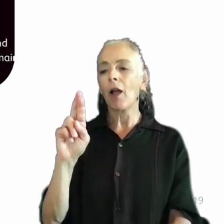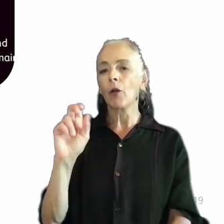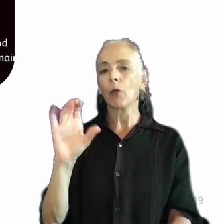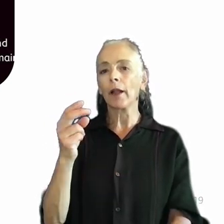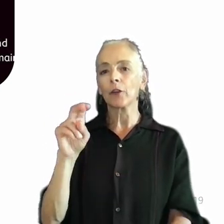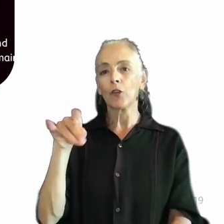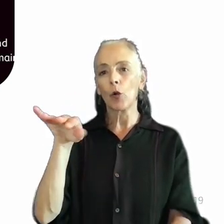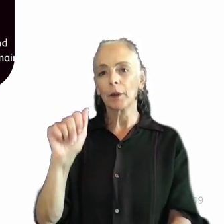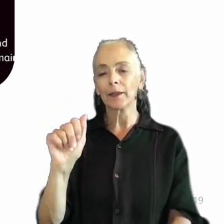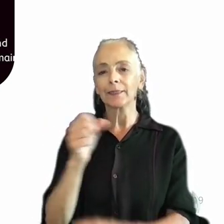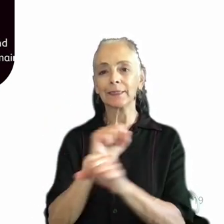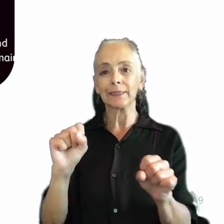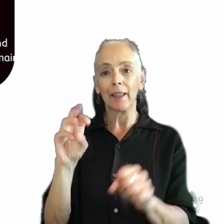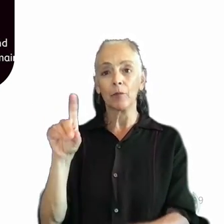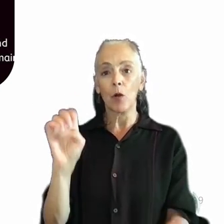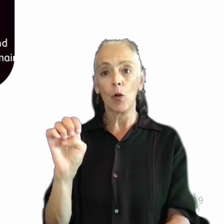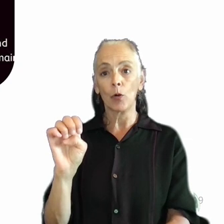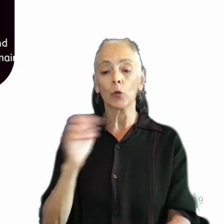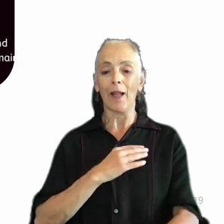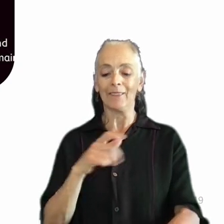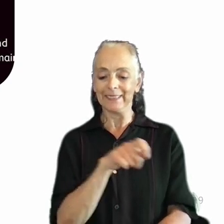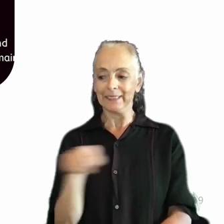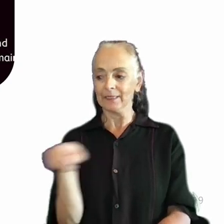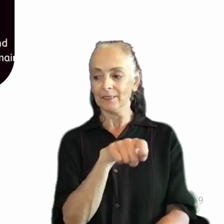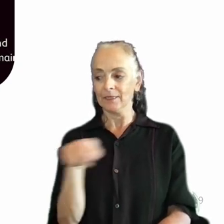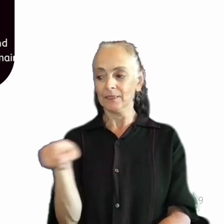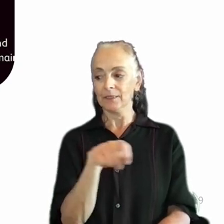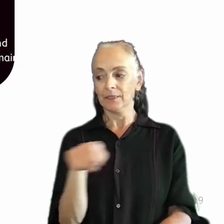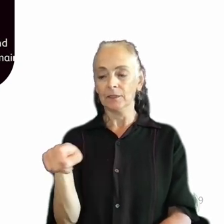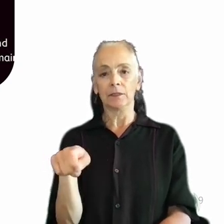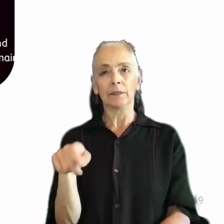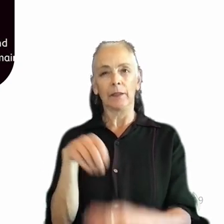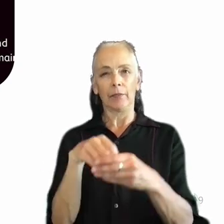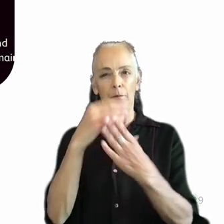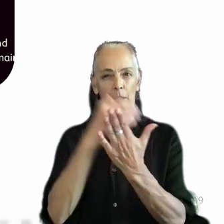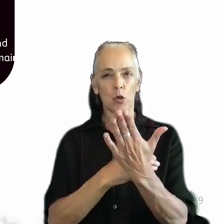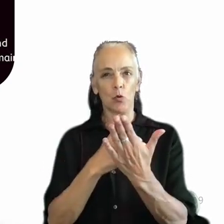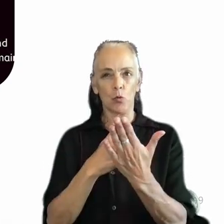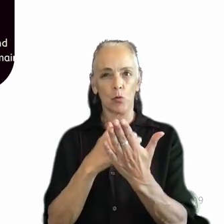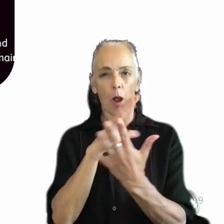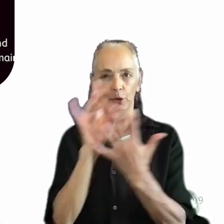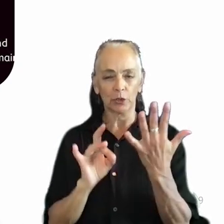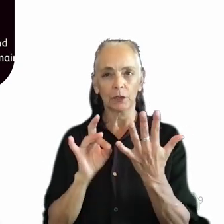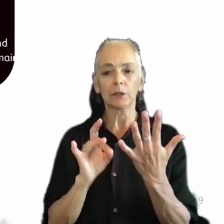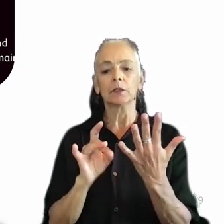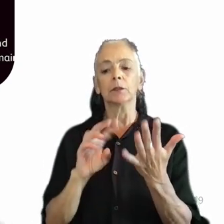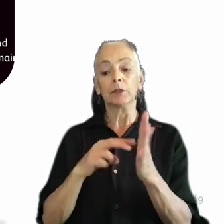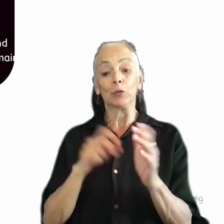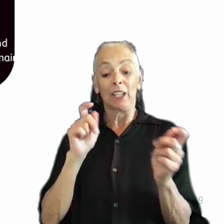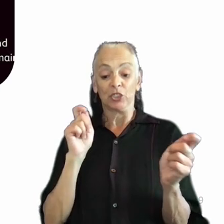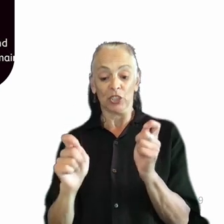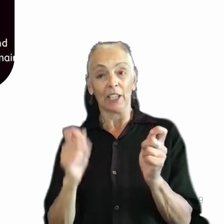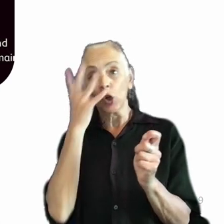Arachnophobia Safe Mode, there's a slider scale located in the game's options menu that allows players to change the look and sounds